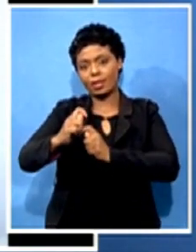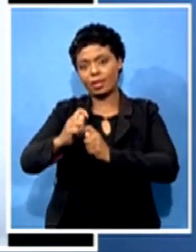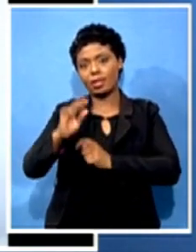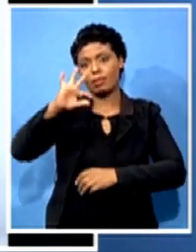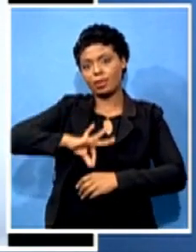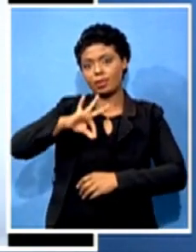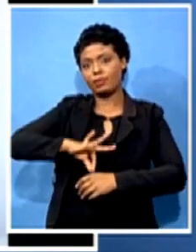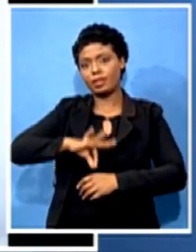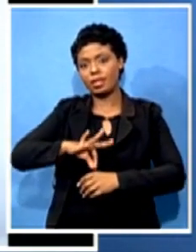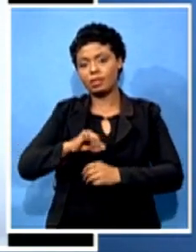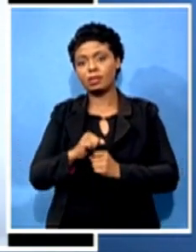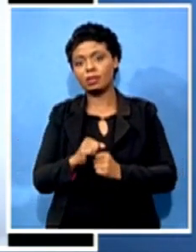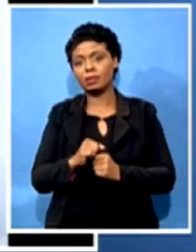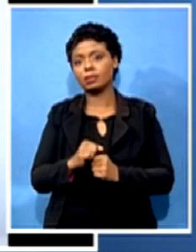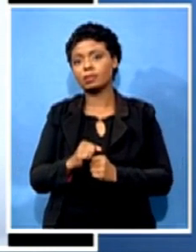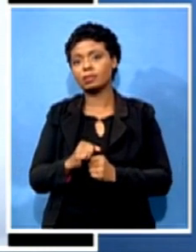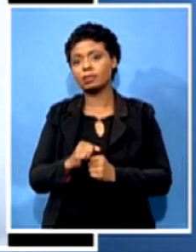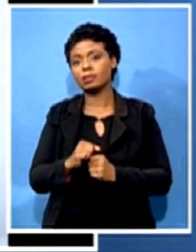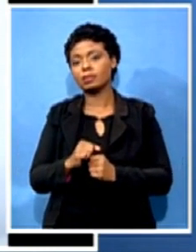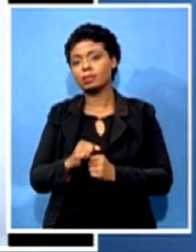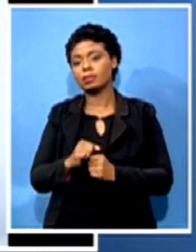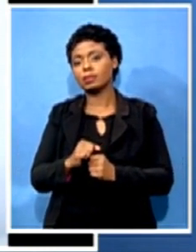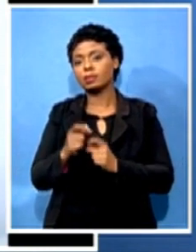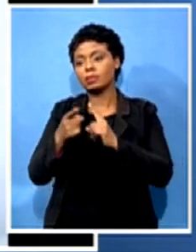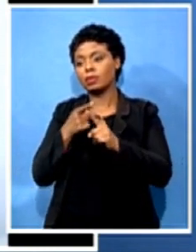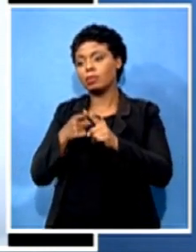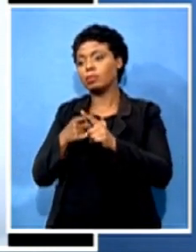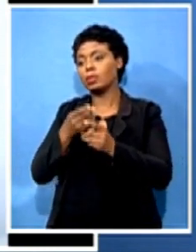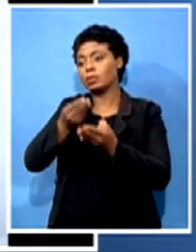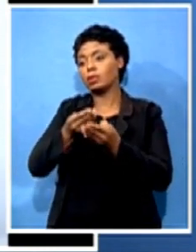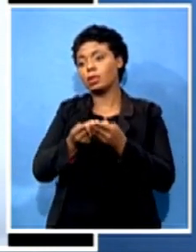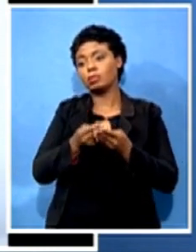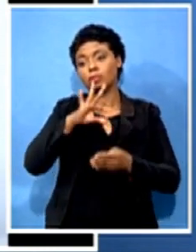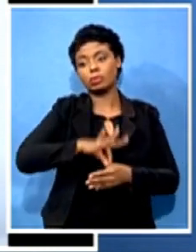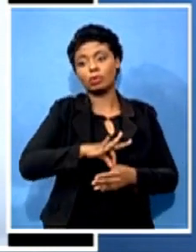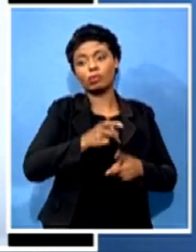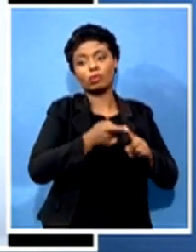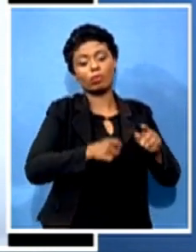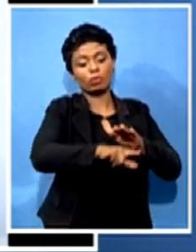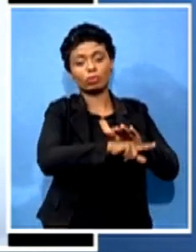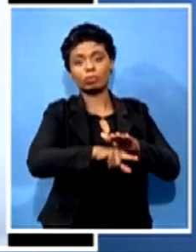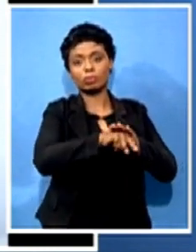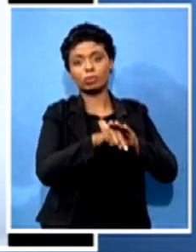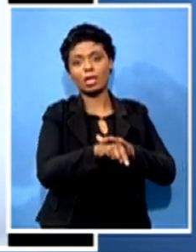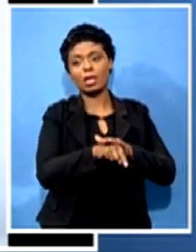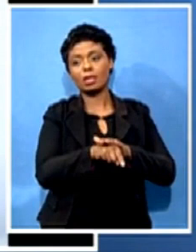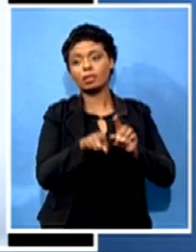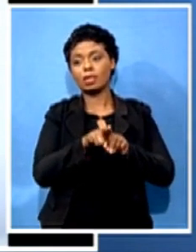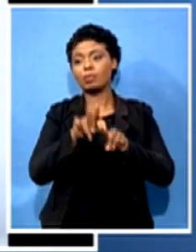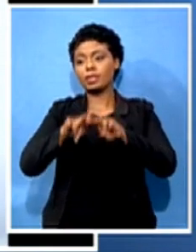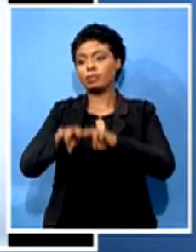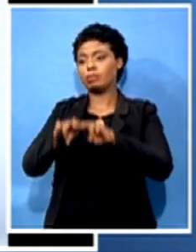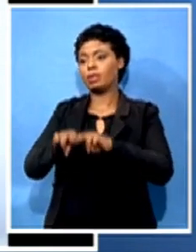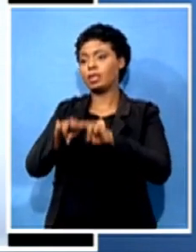gains, you know, from localization, and it heavily depends on the nature of sector. And it then becomes important for government to